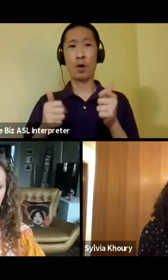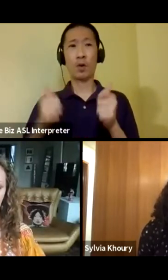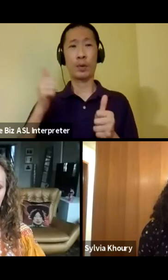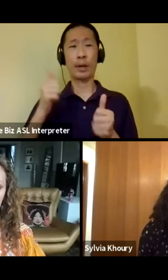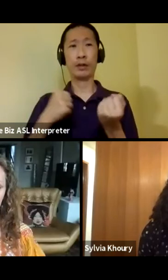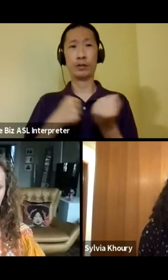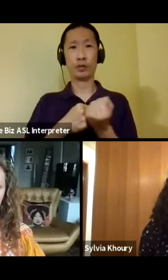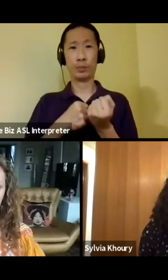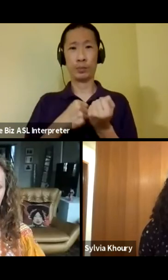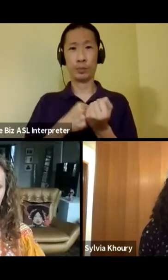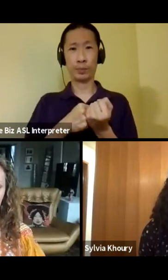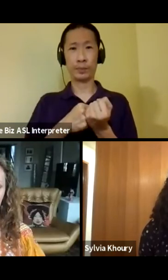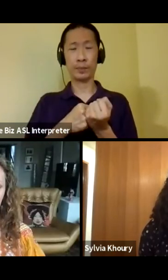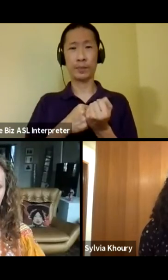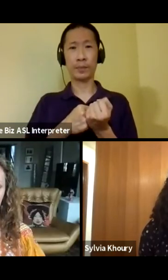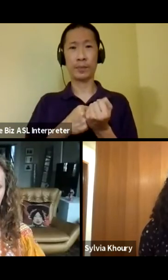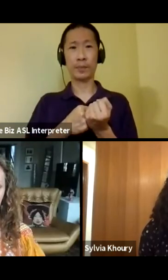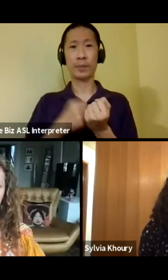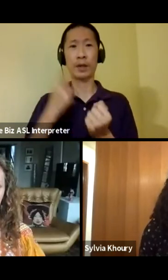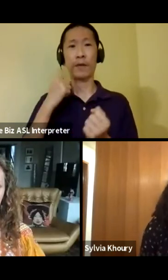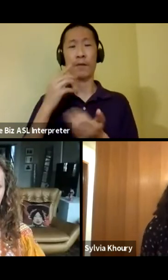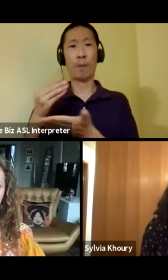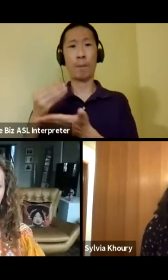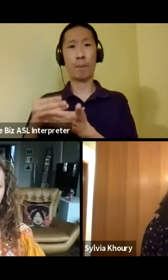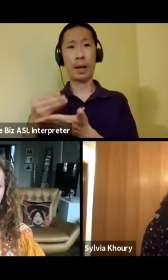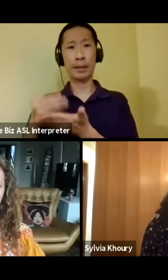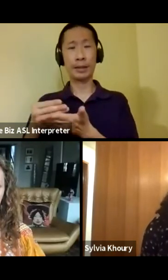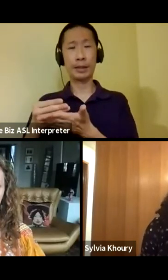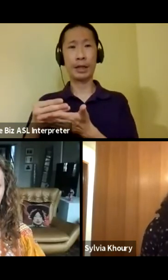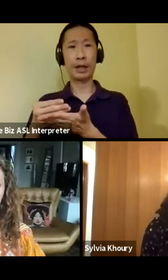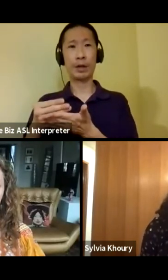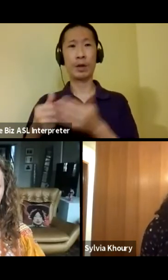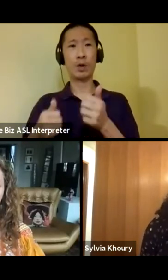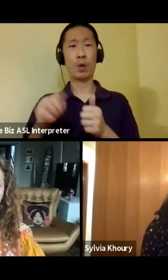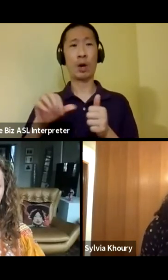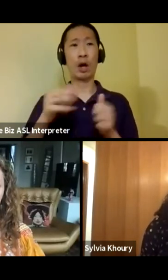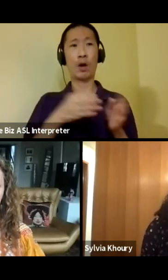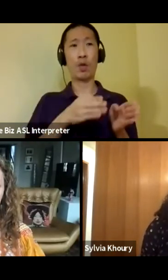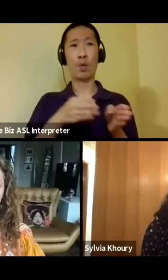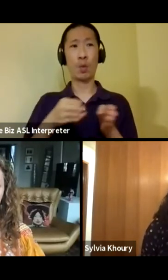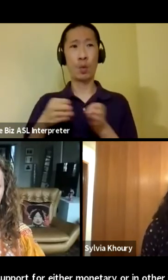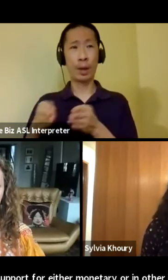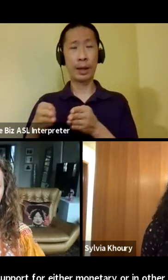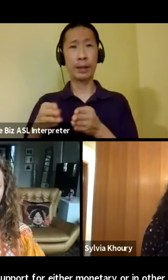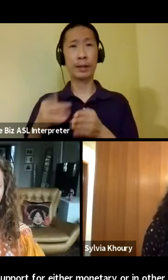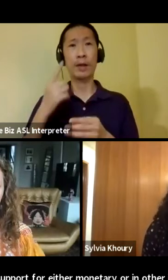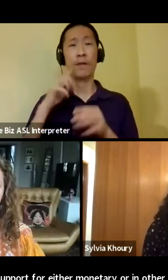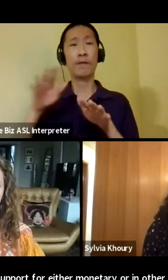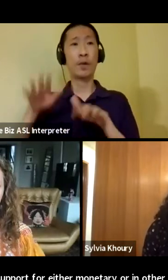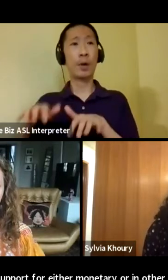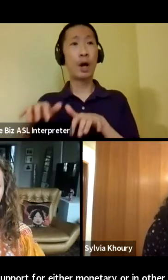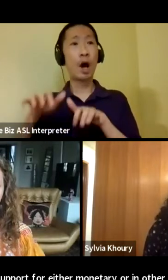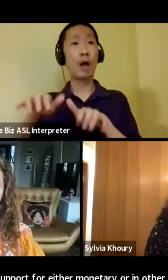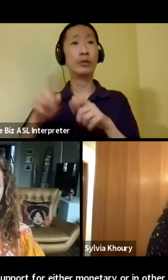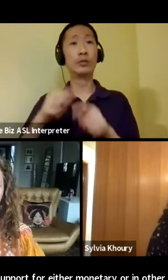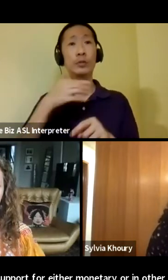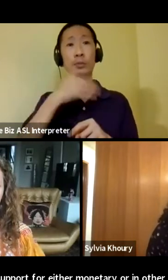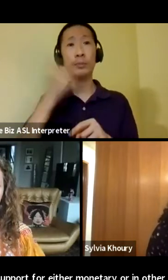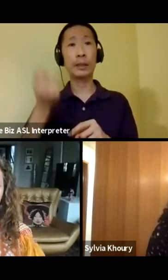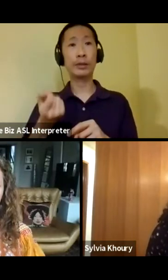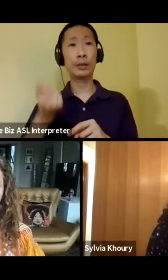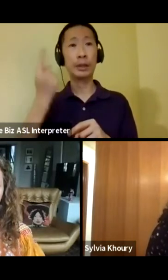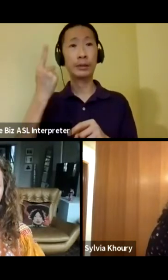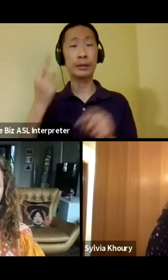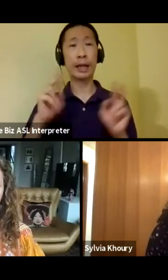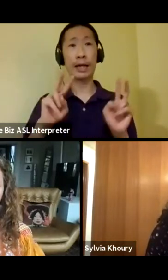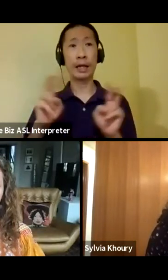for either monetary or in other, in other ways, for an audience to better understand an issue,